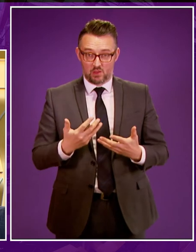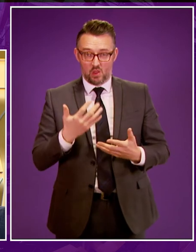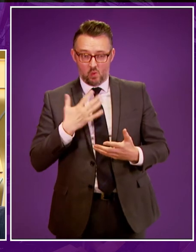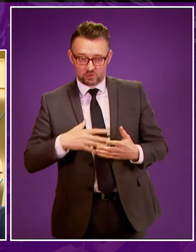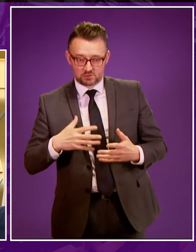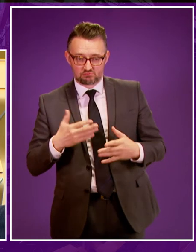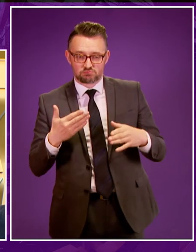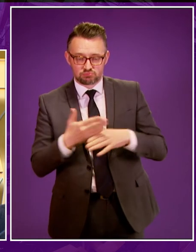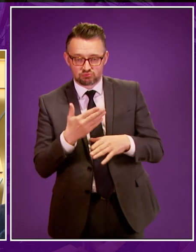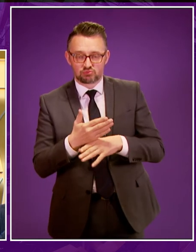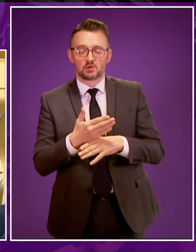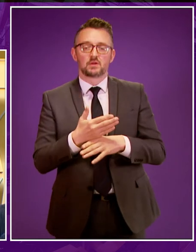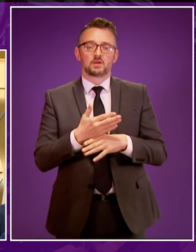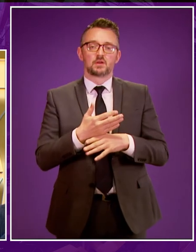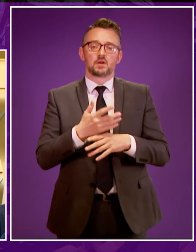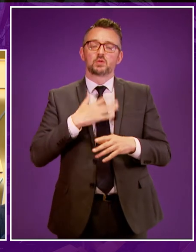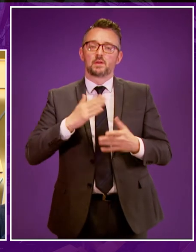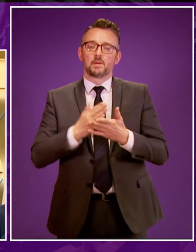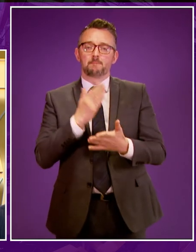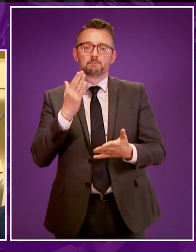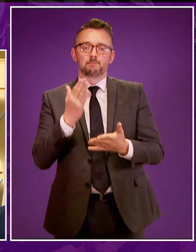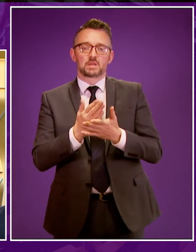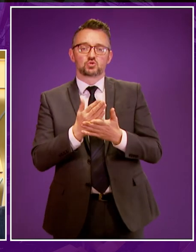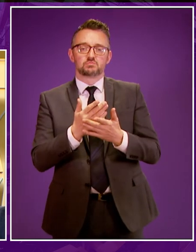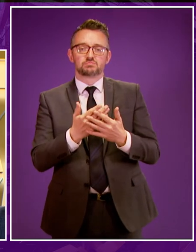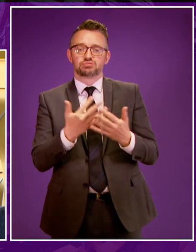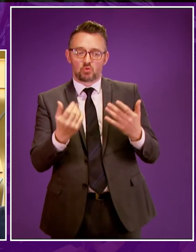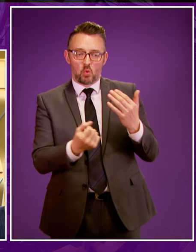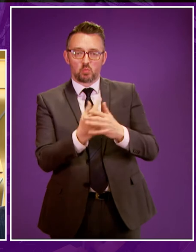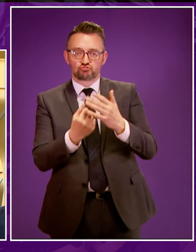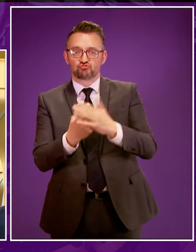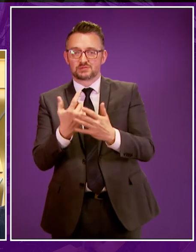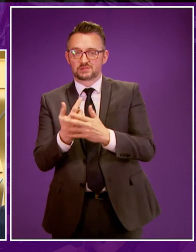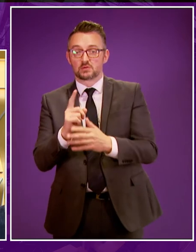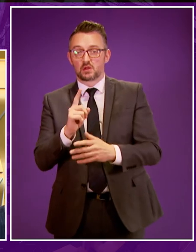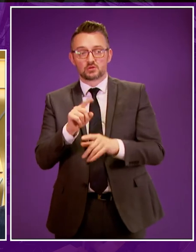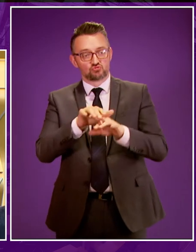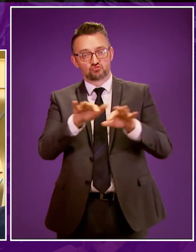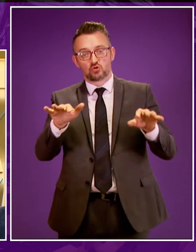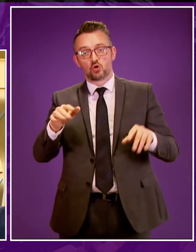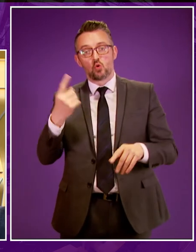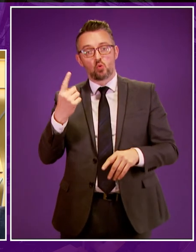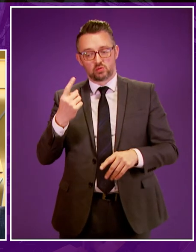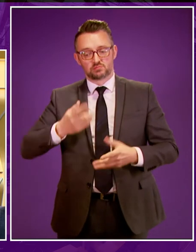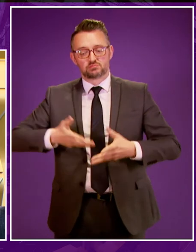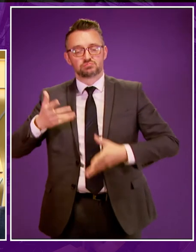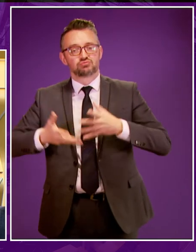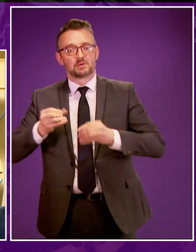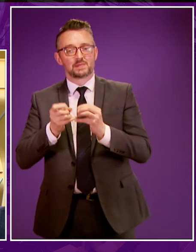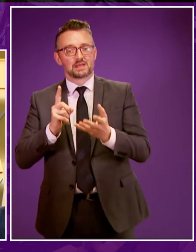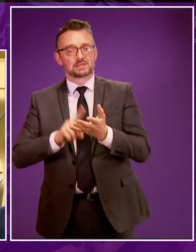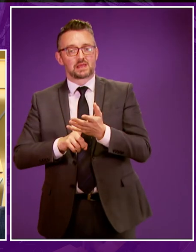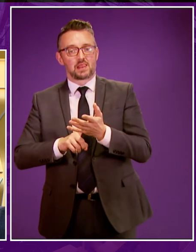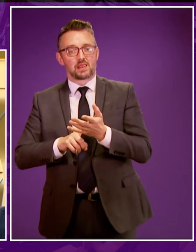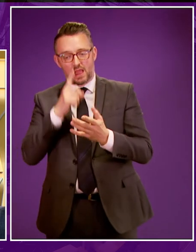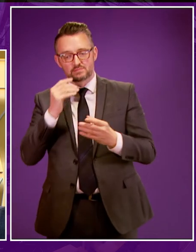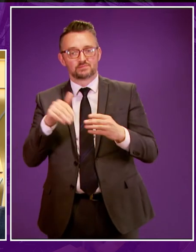highlighted in Graham Day as well is we want to ensure that opportunities are available for BSL users what we want to